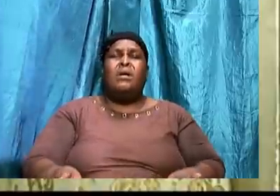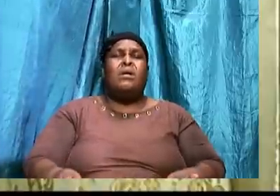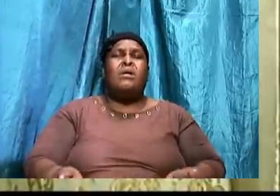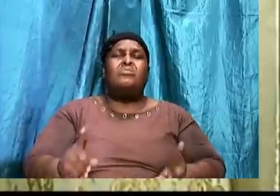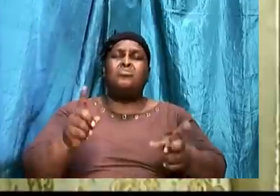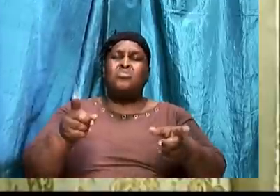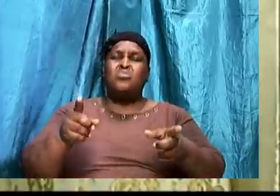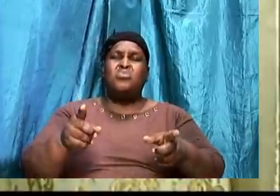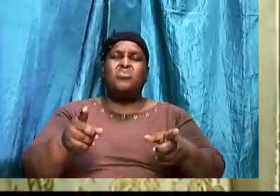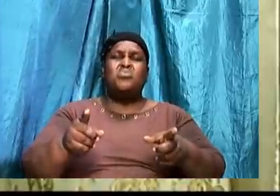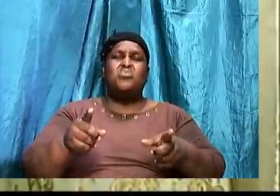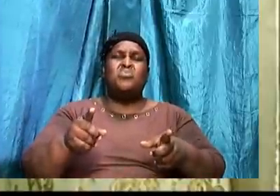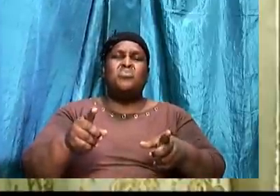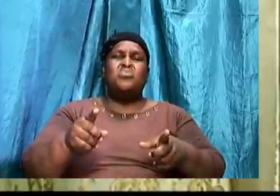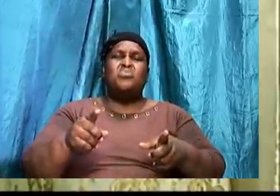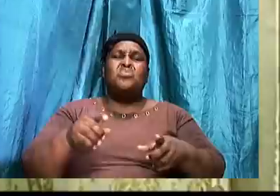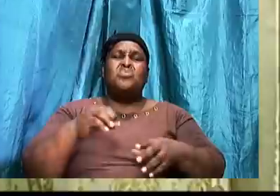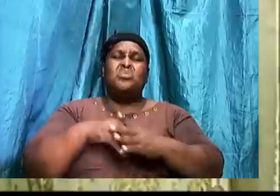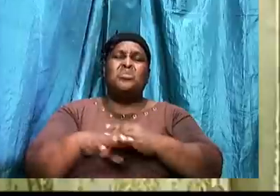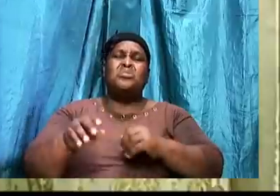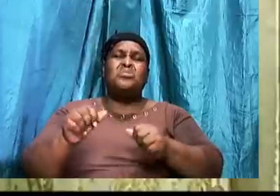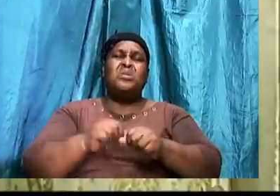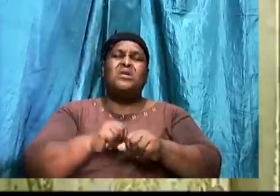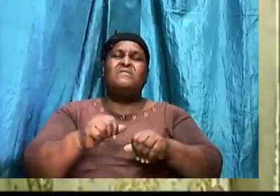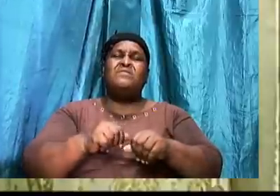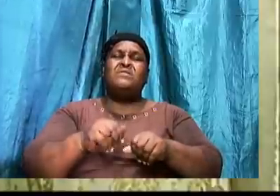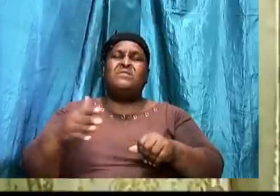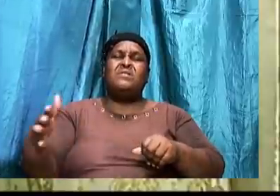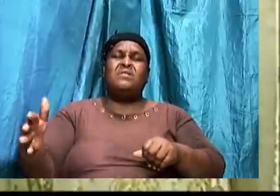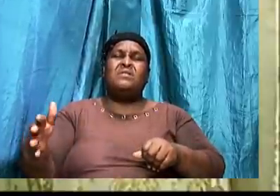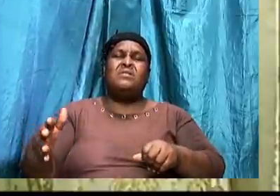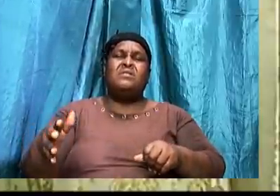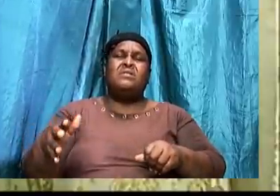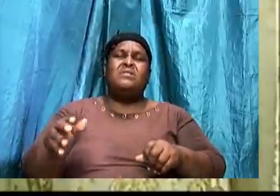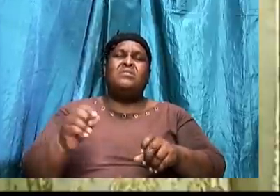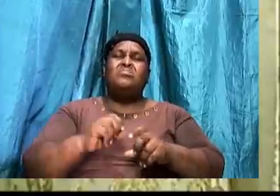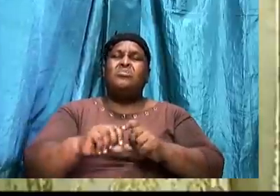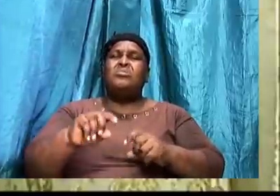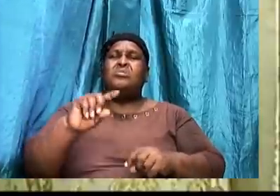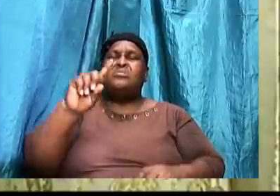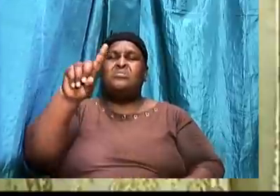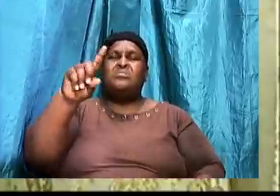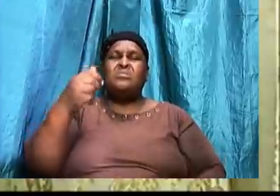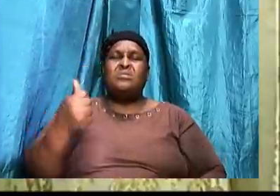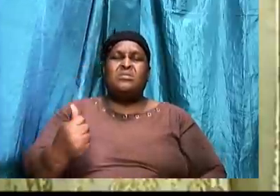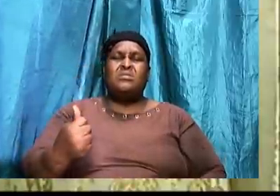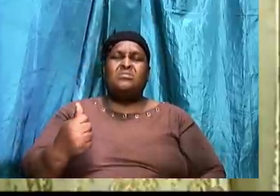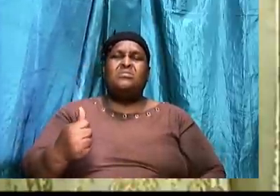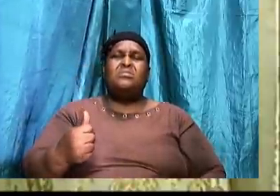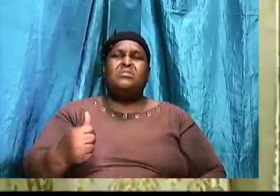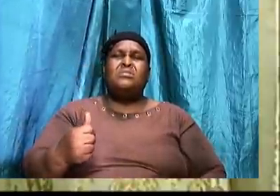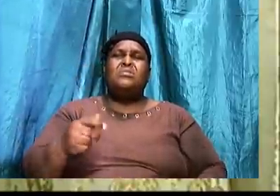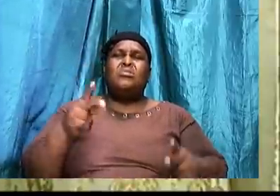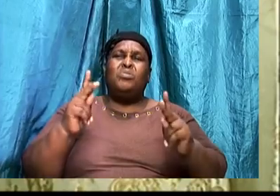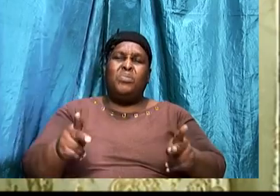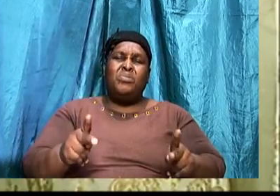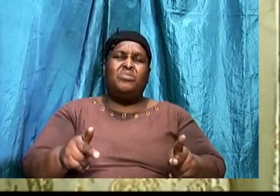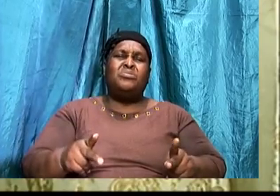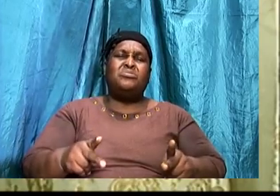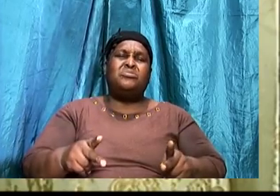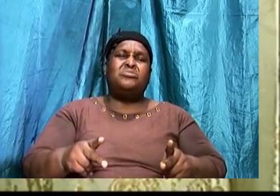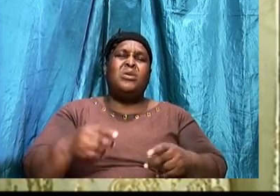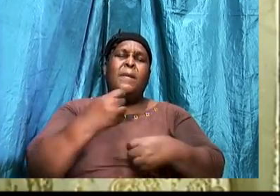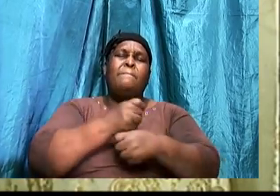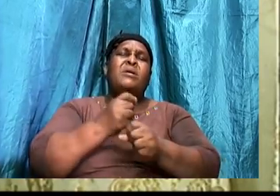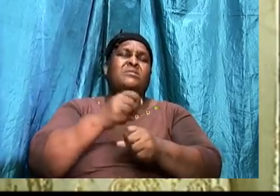We are just saying that. Persons have allowed the adversary. To have them. To challenge. To